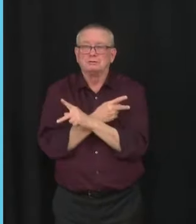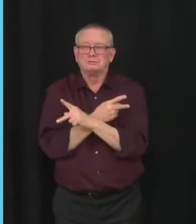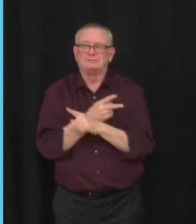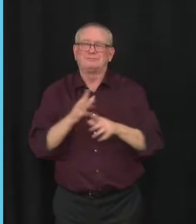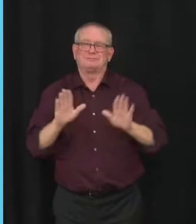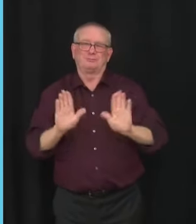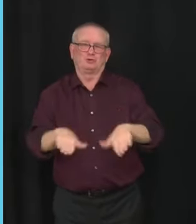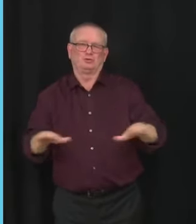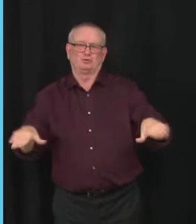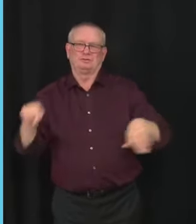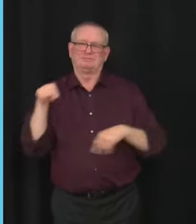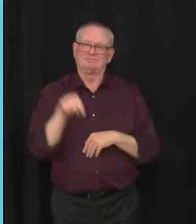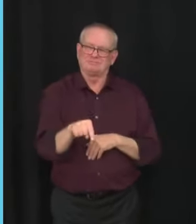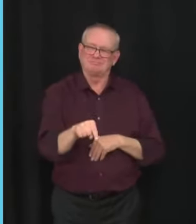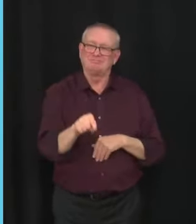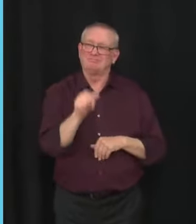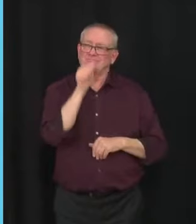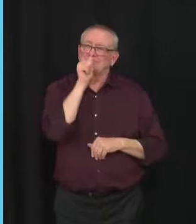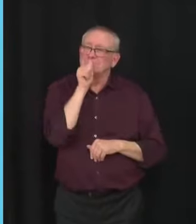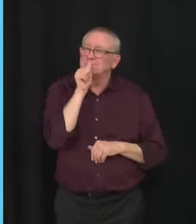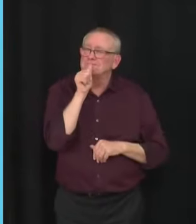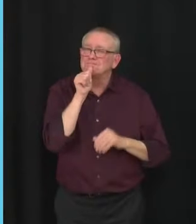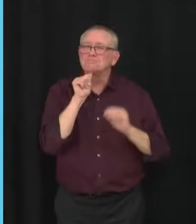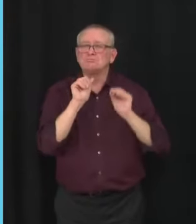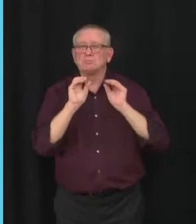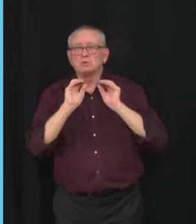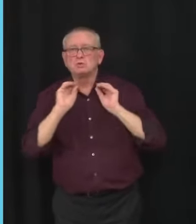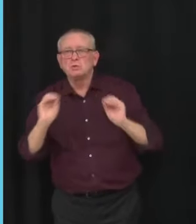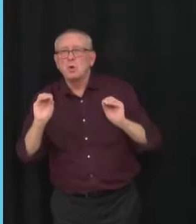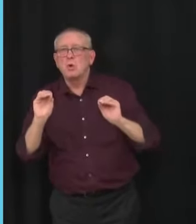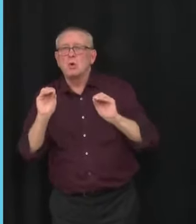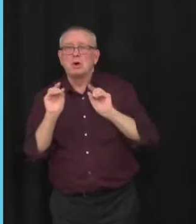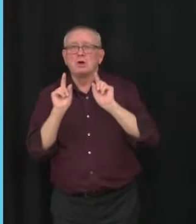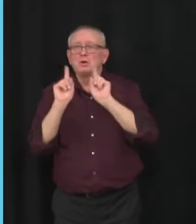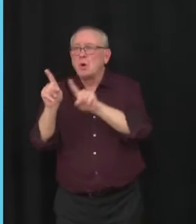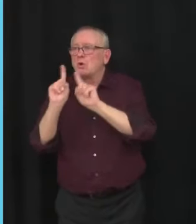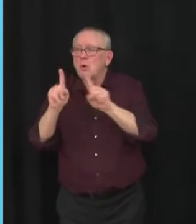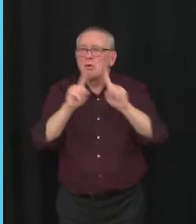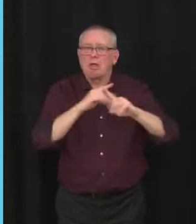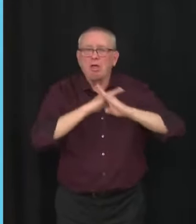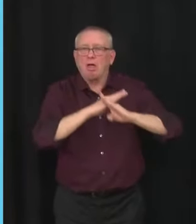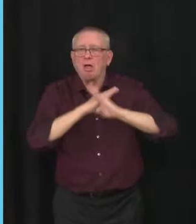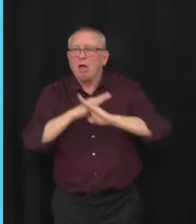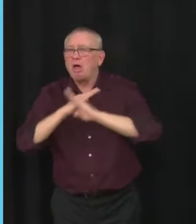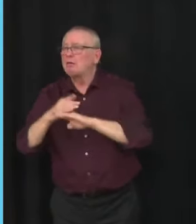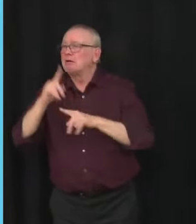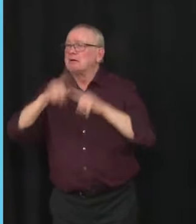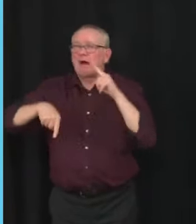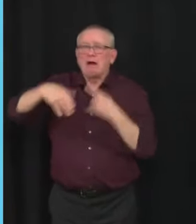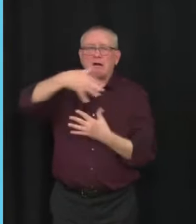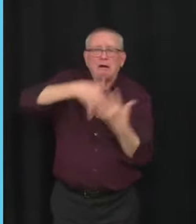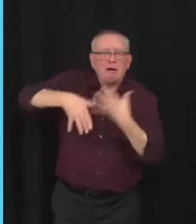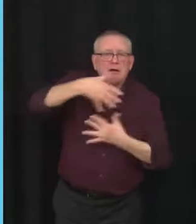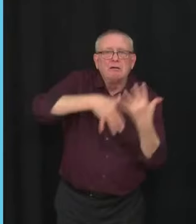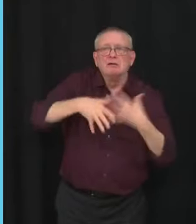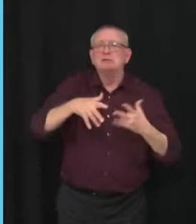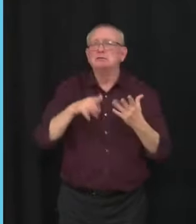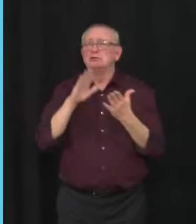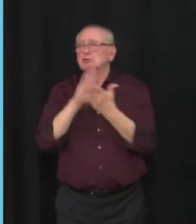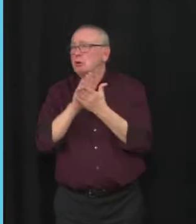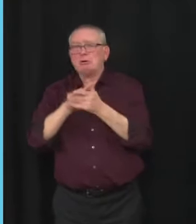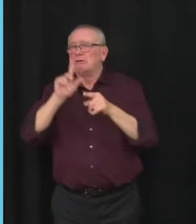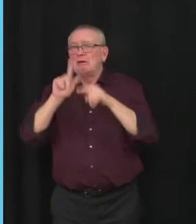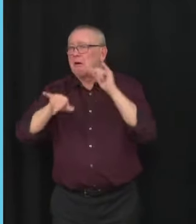Kids have had to sacrifice a lot in their young lives to help keep others safe. From missing in-person learning at some times and